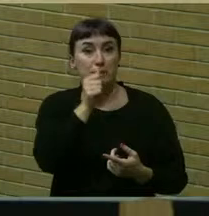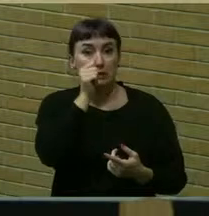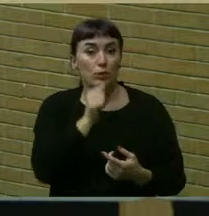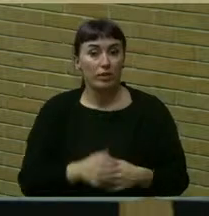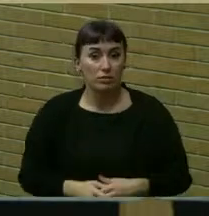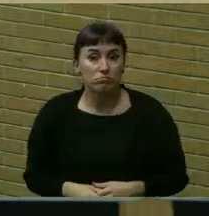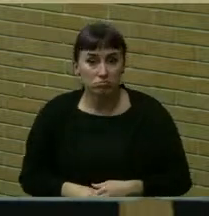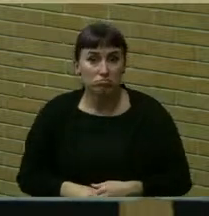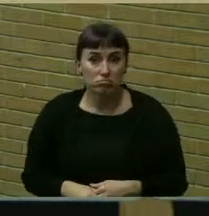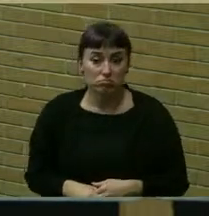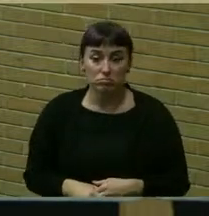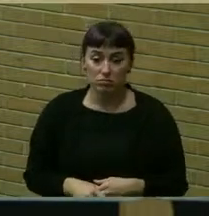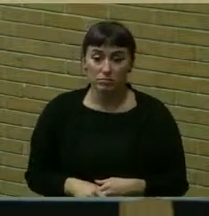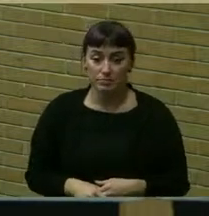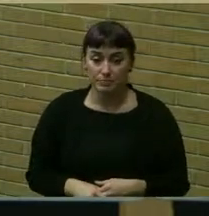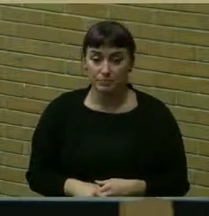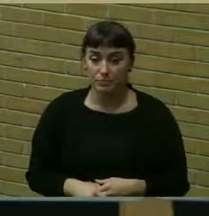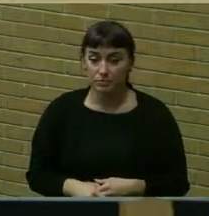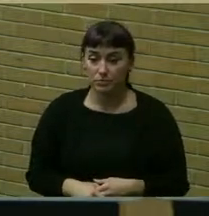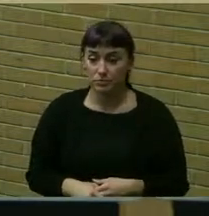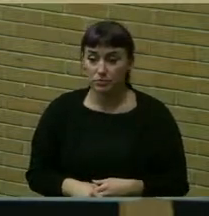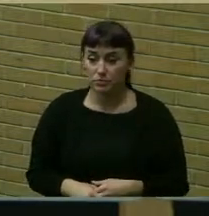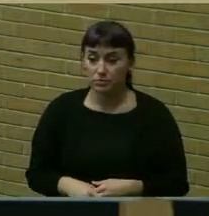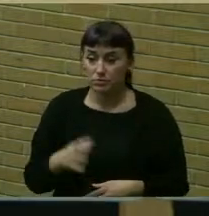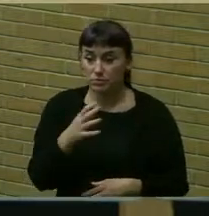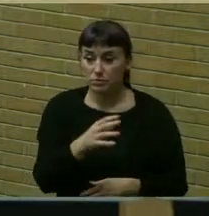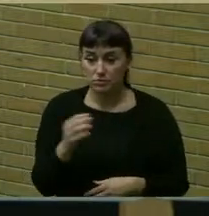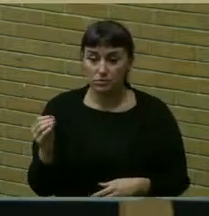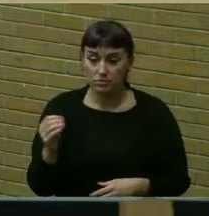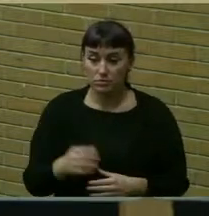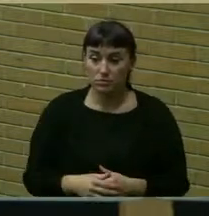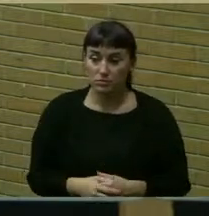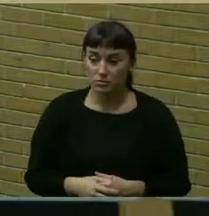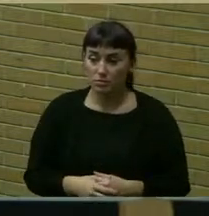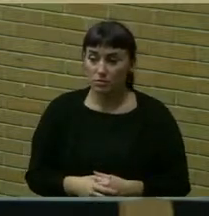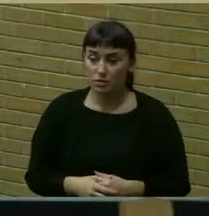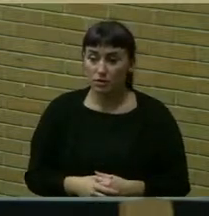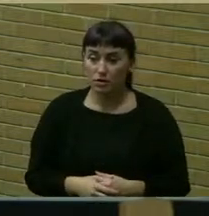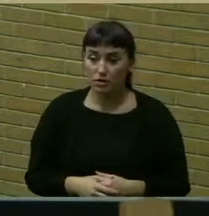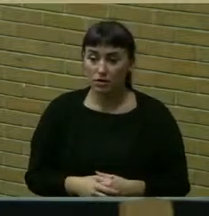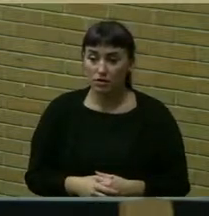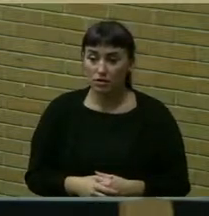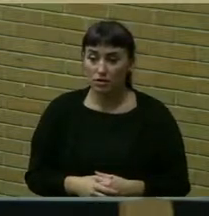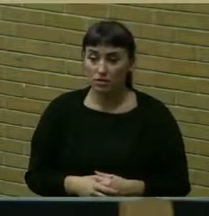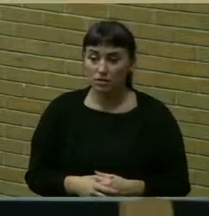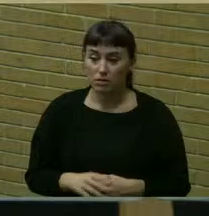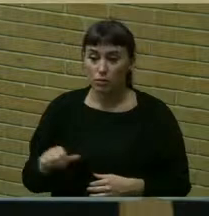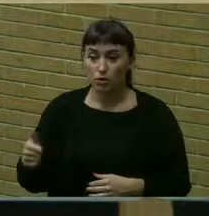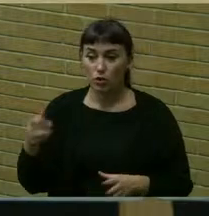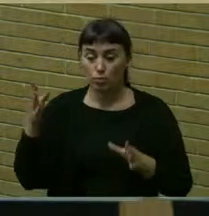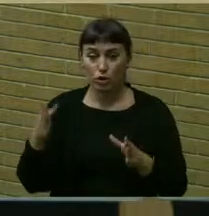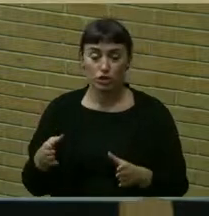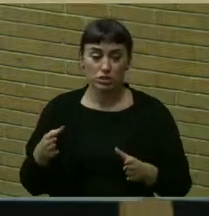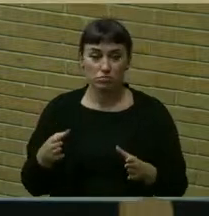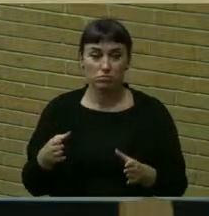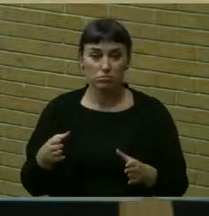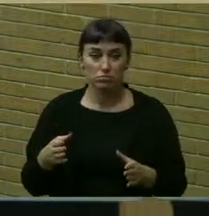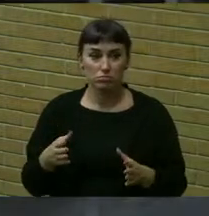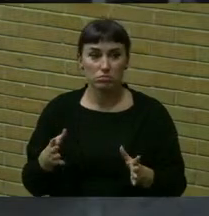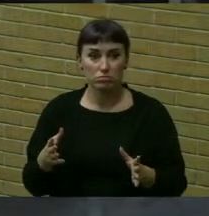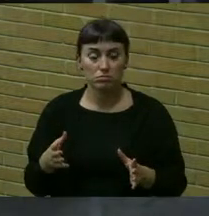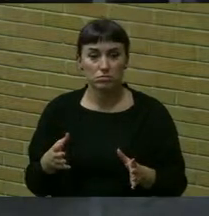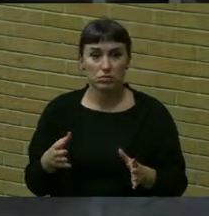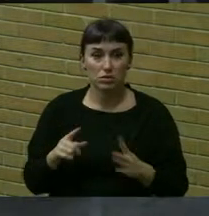You feel right. And where another person begins. This, this,